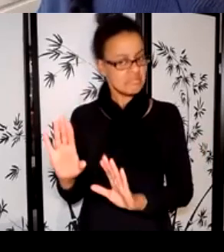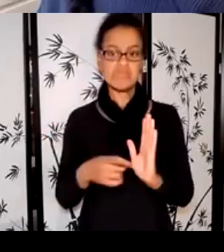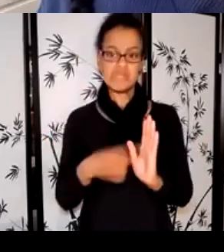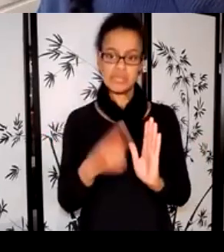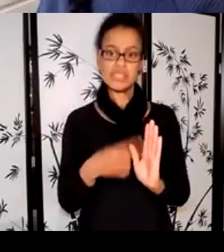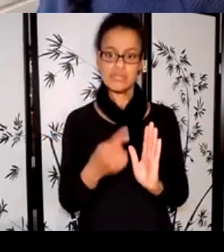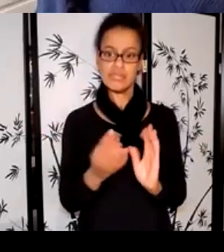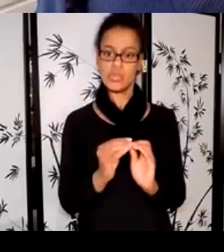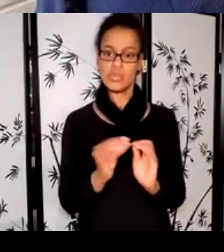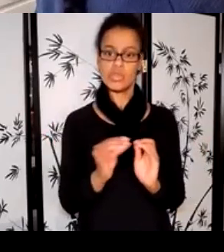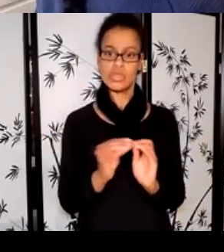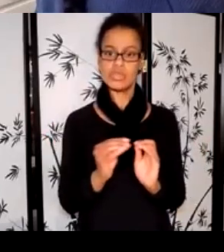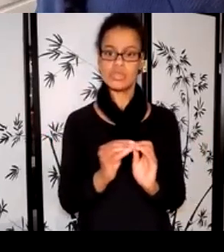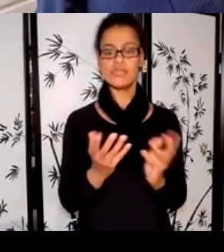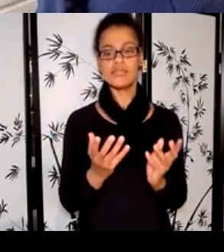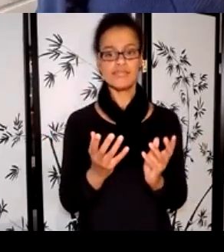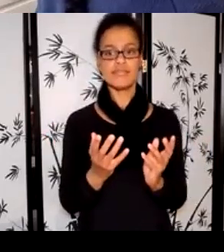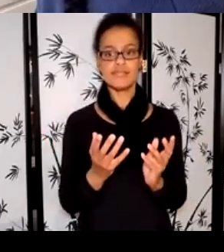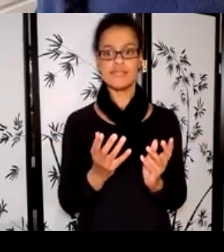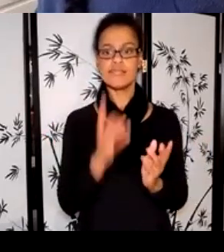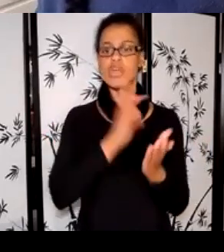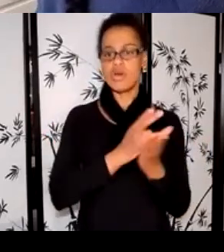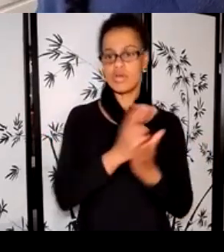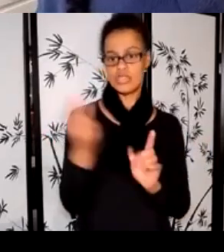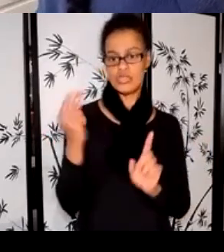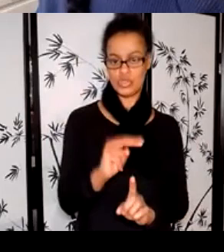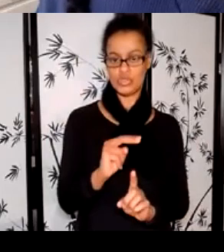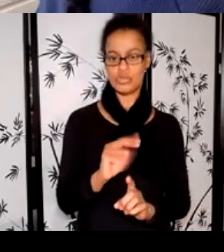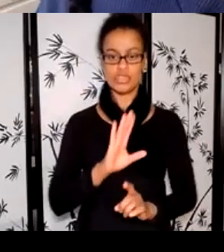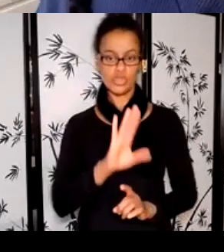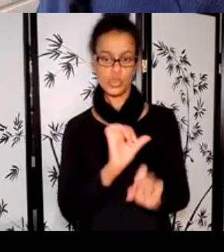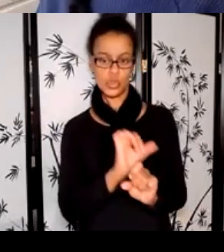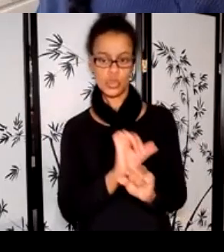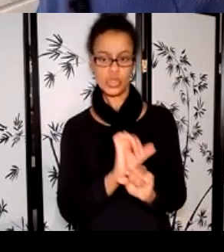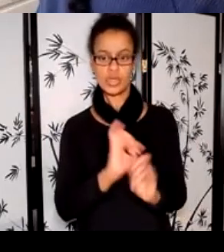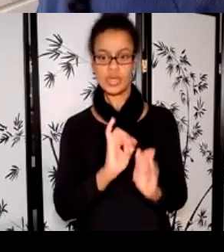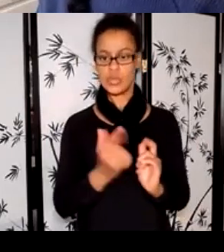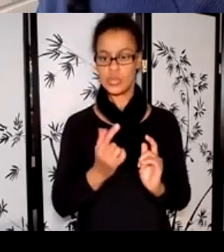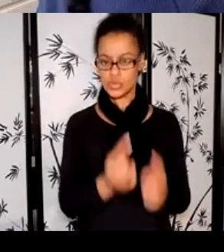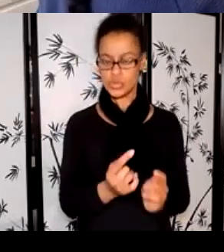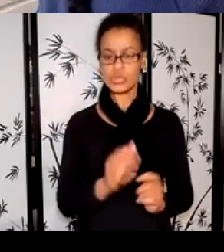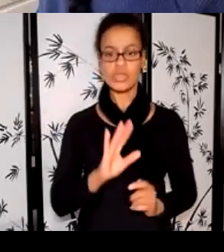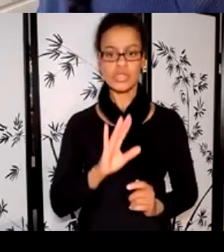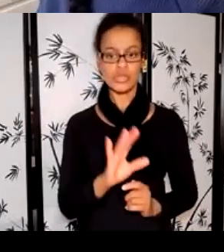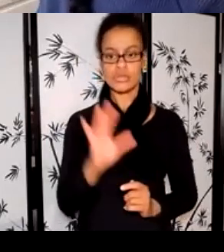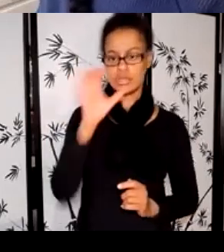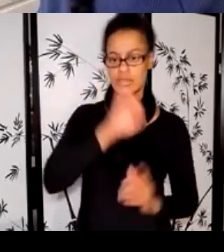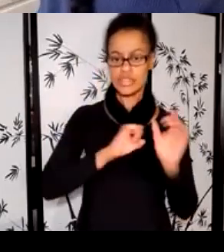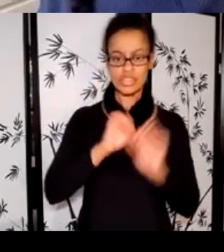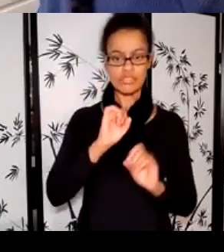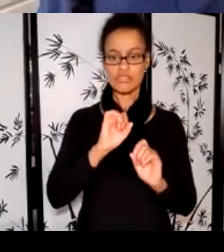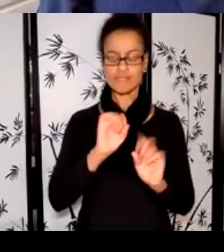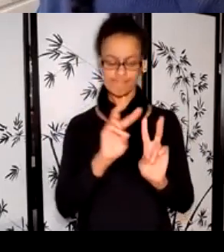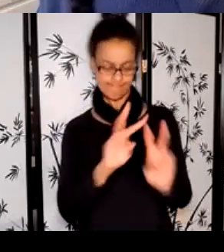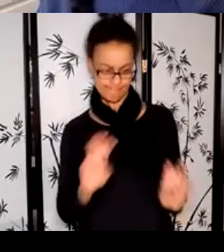your work or challenge your own assumptions. It shows the committee how you're actually well set up to steward a public investment in an